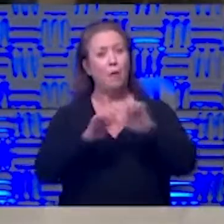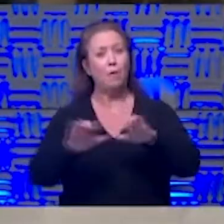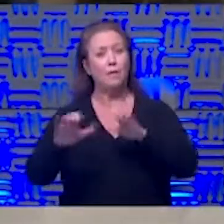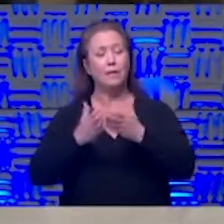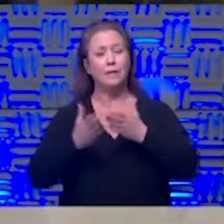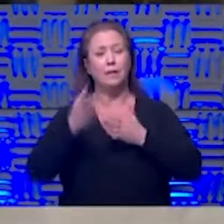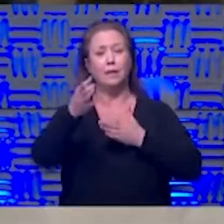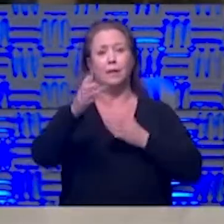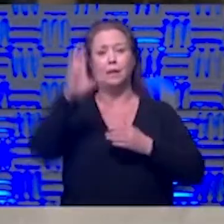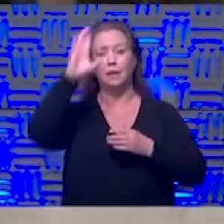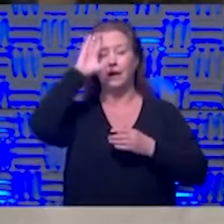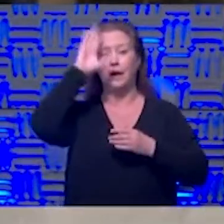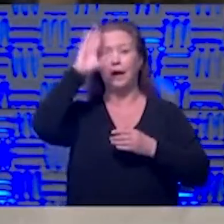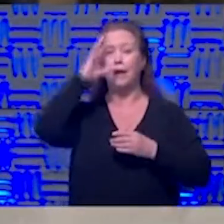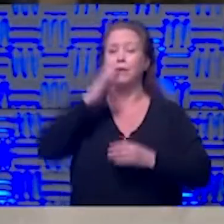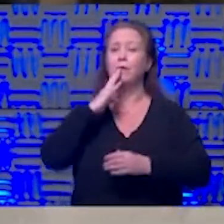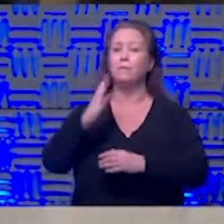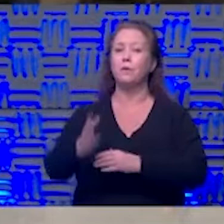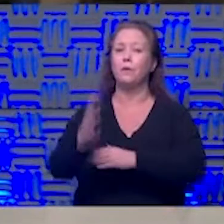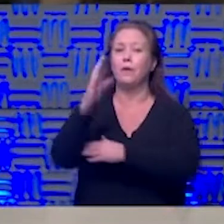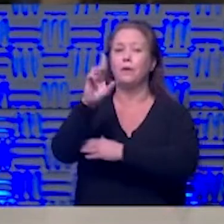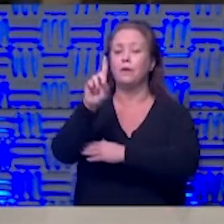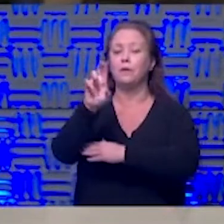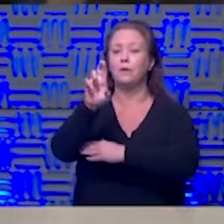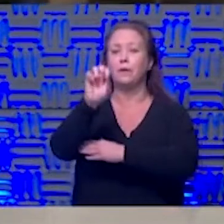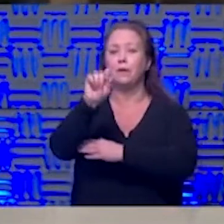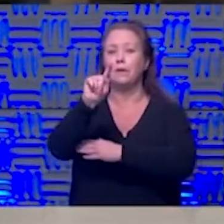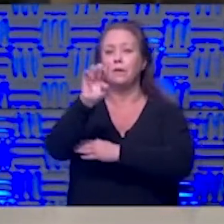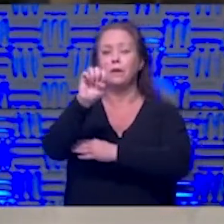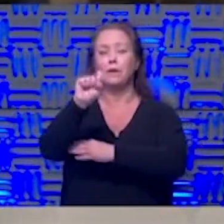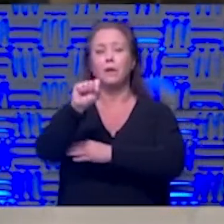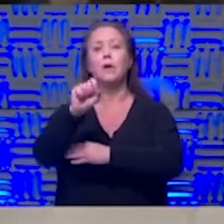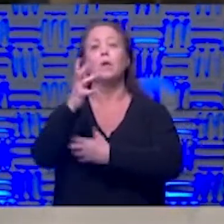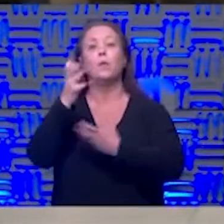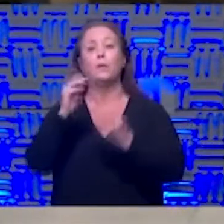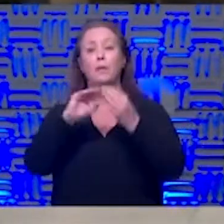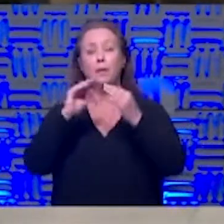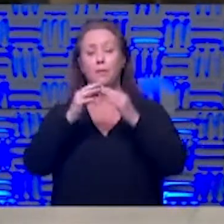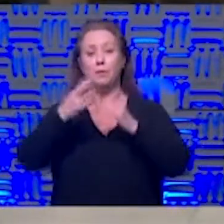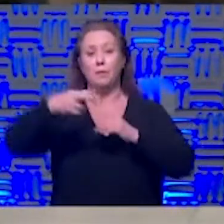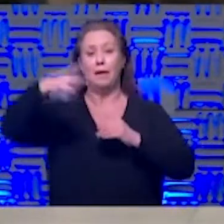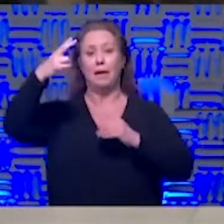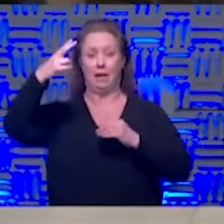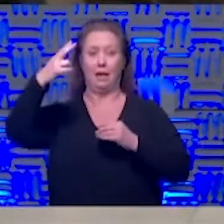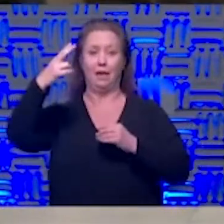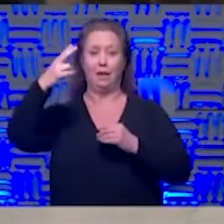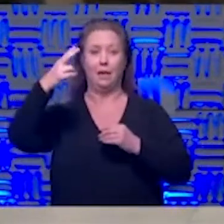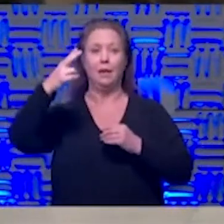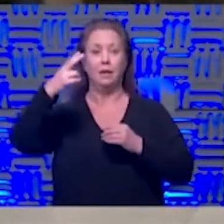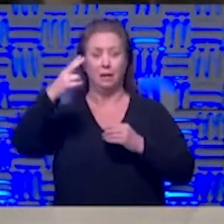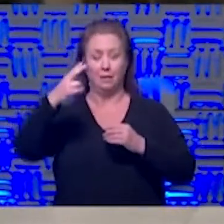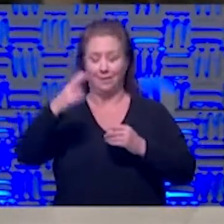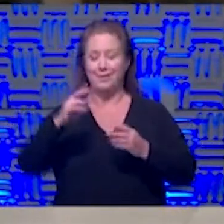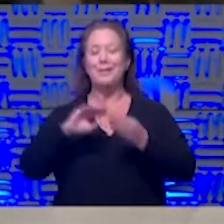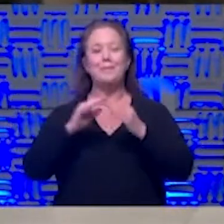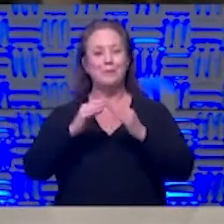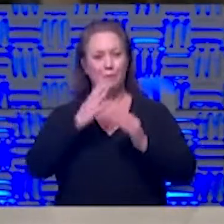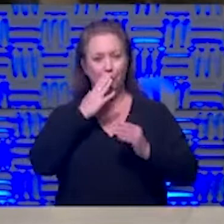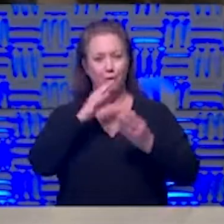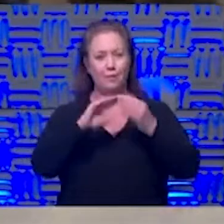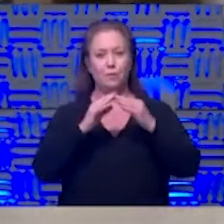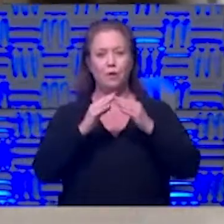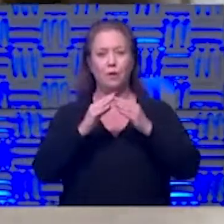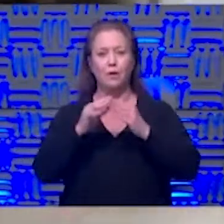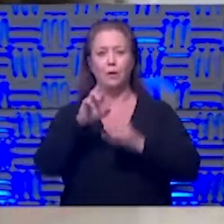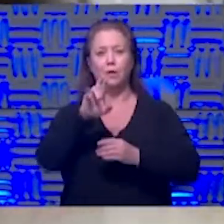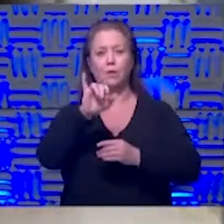hey dr seitz good morning um so yeah this is a time when we want the numbers to be high and they are this morning so i've um i've brought in